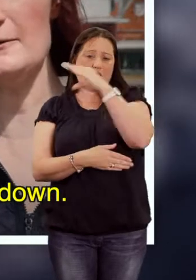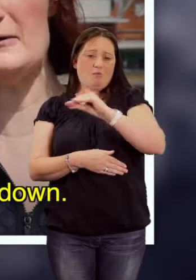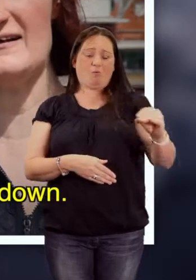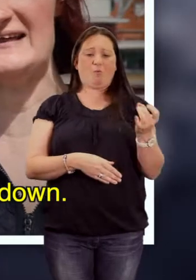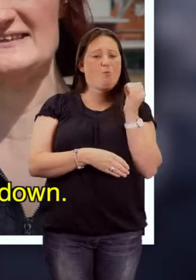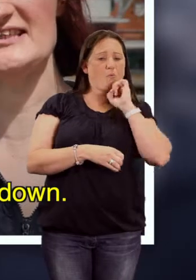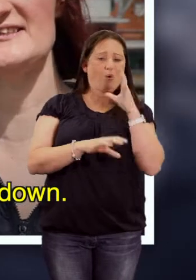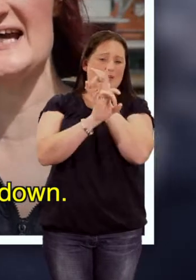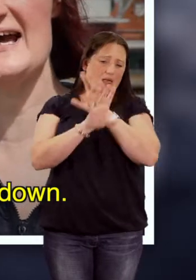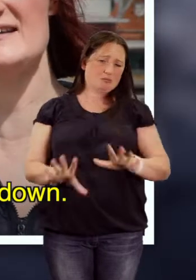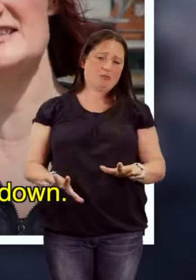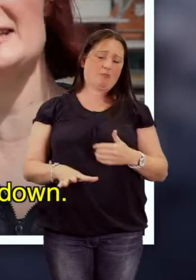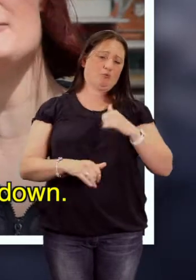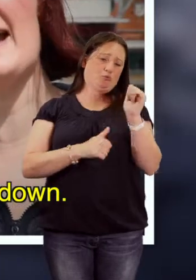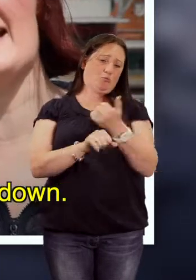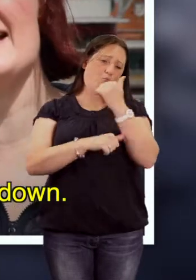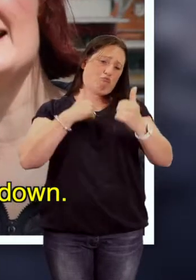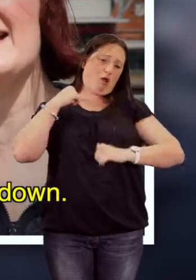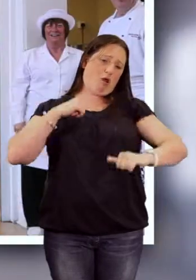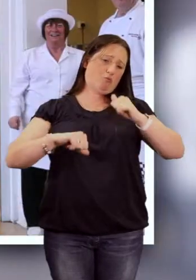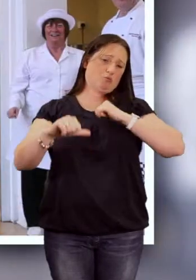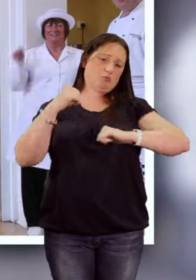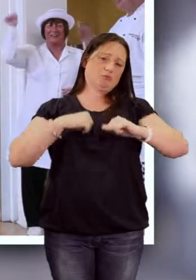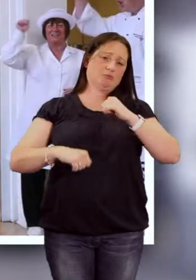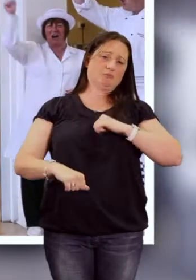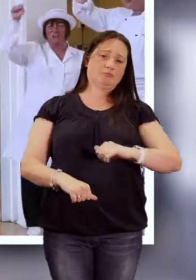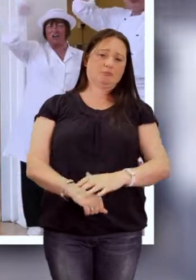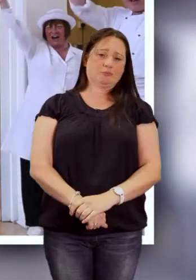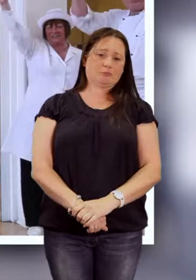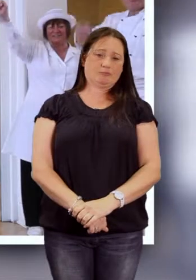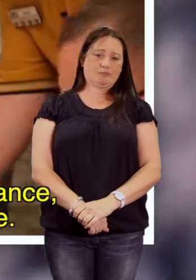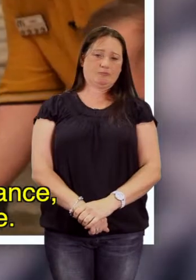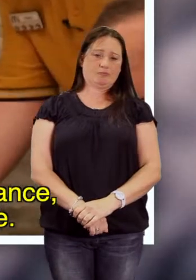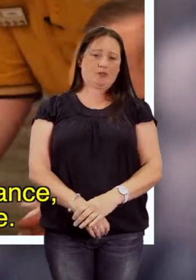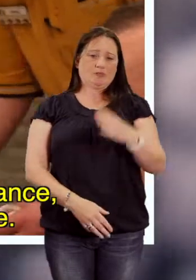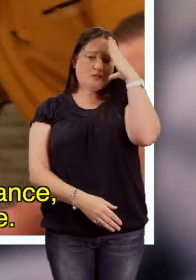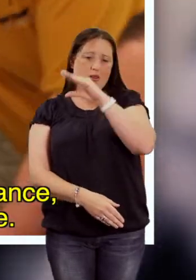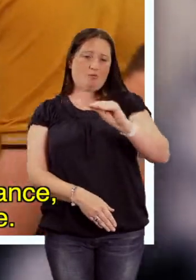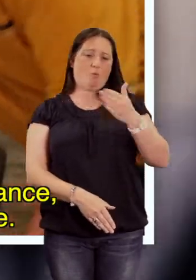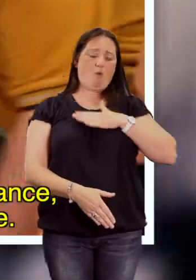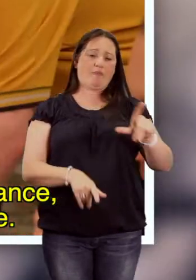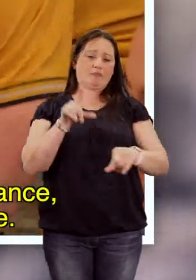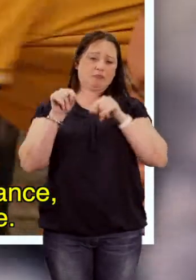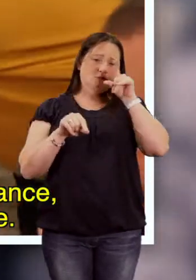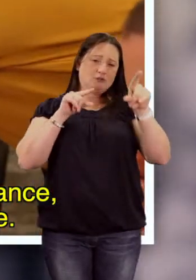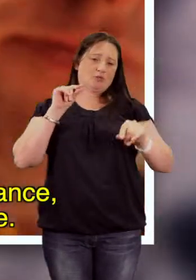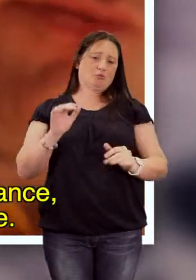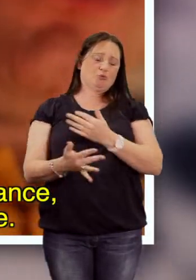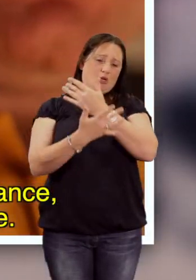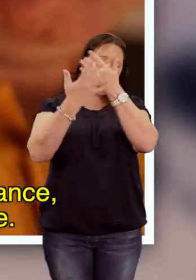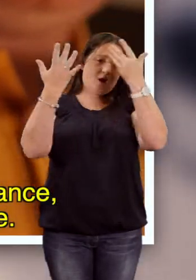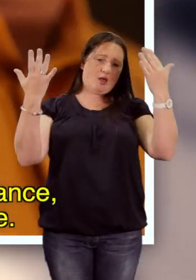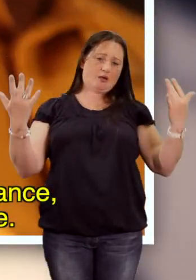you I won't let you down until you're proud. This is our chance. I'm telling you I want the chance, want the